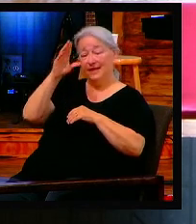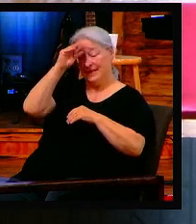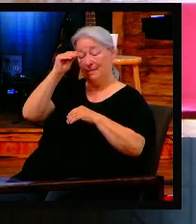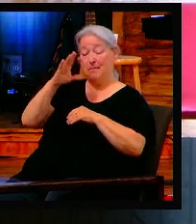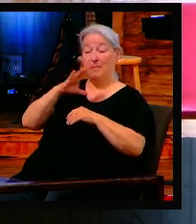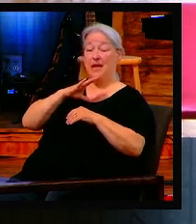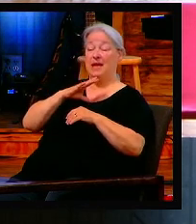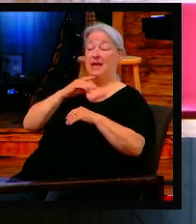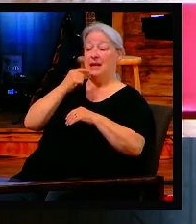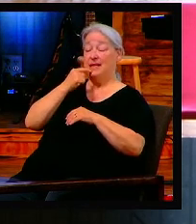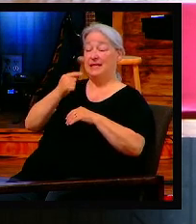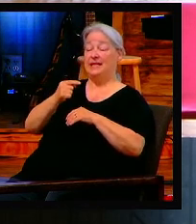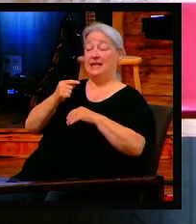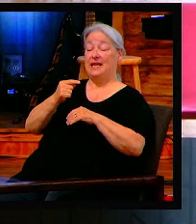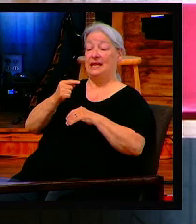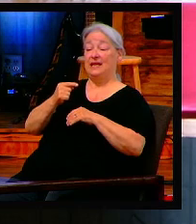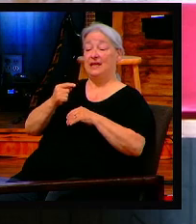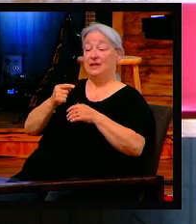different ministries.